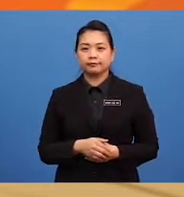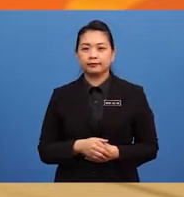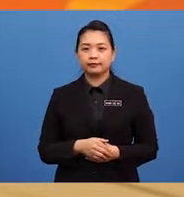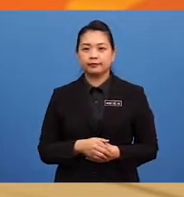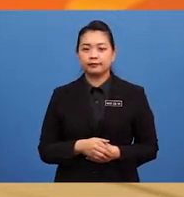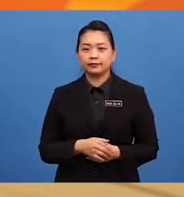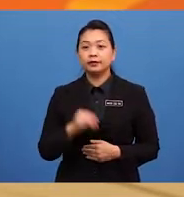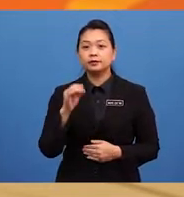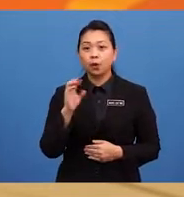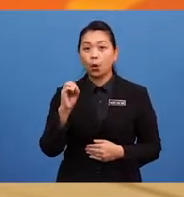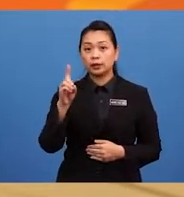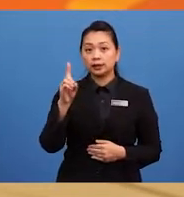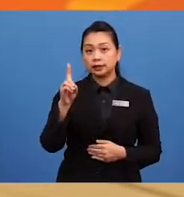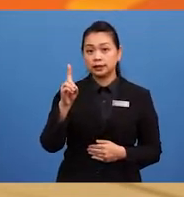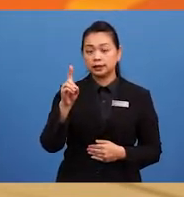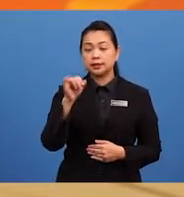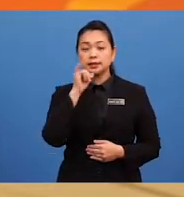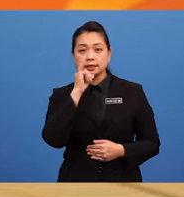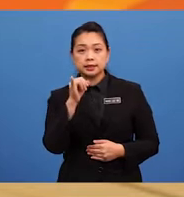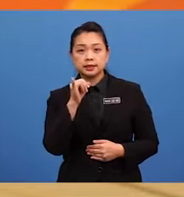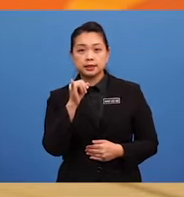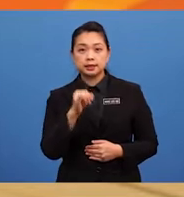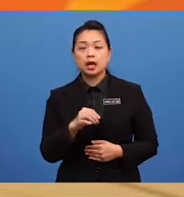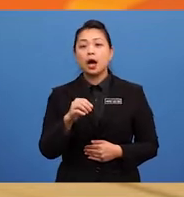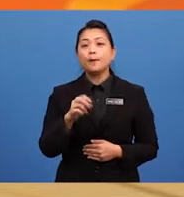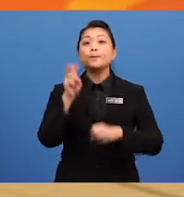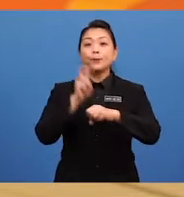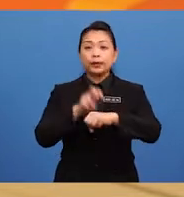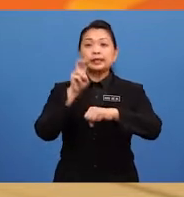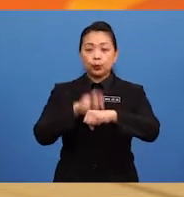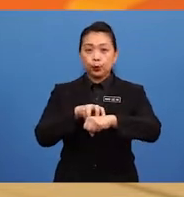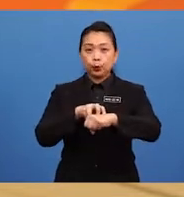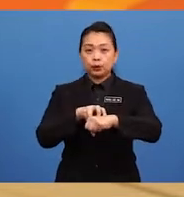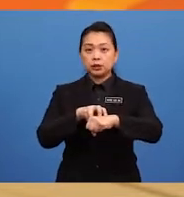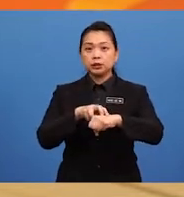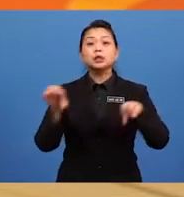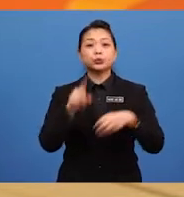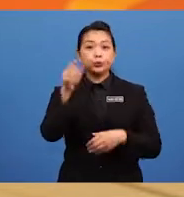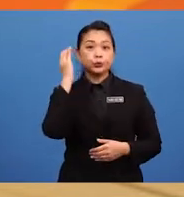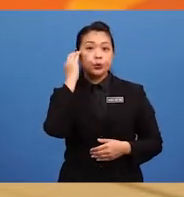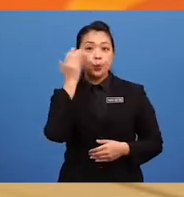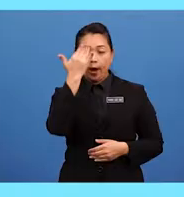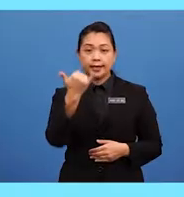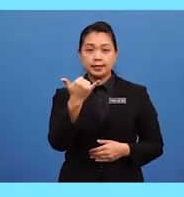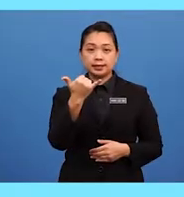The odd one out among the group is definitely potato. Do you know why?